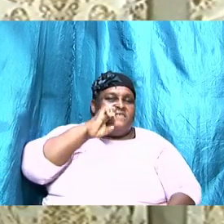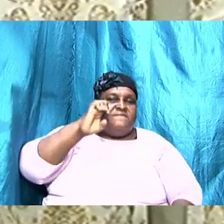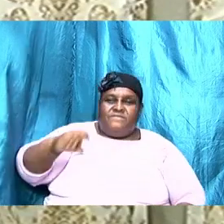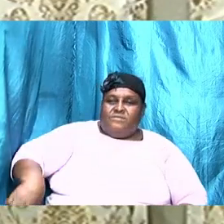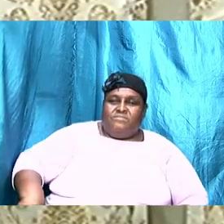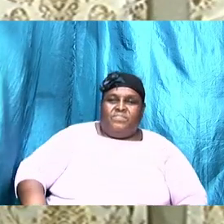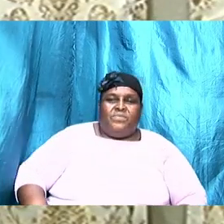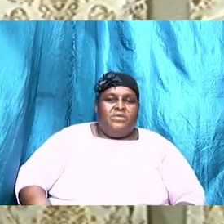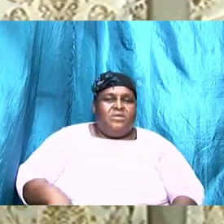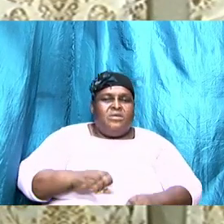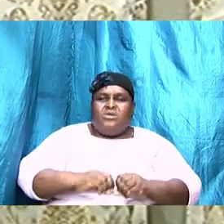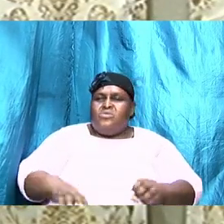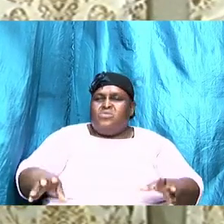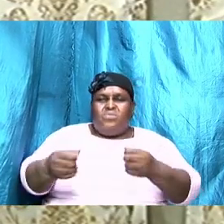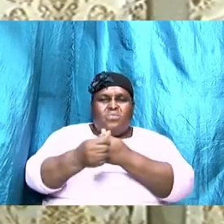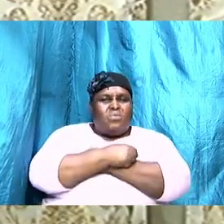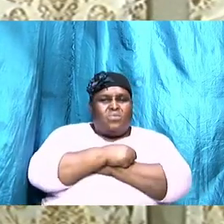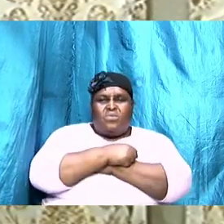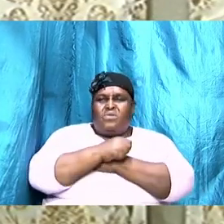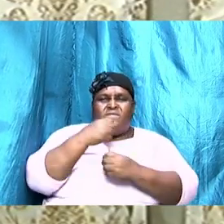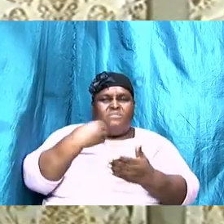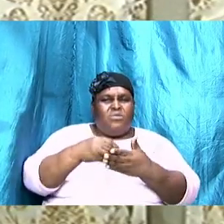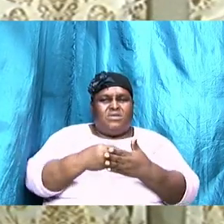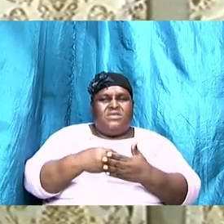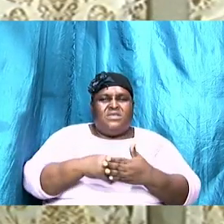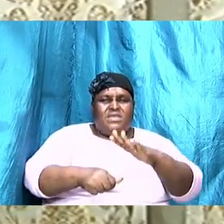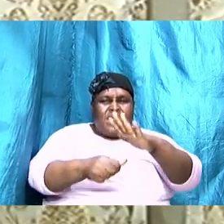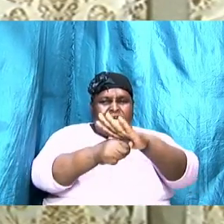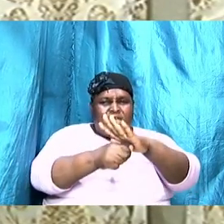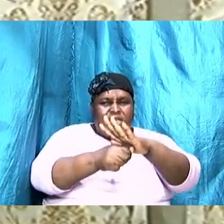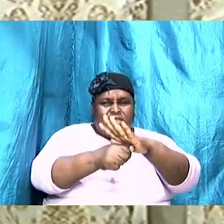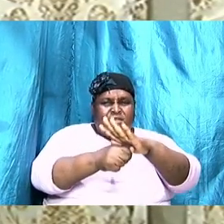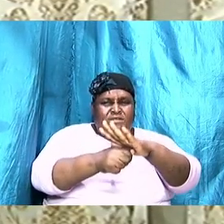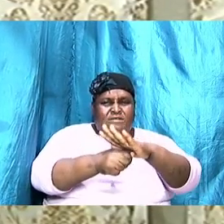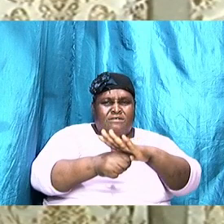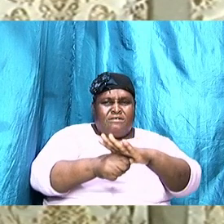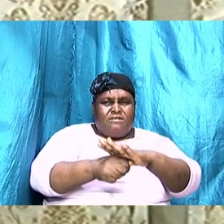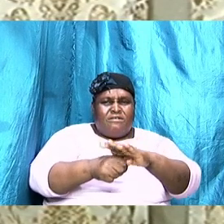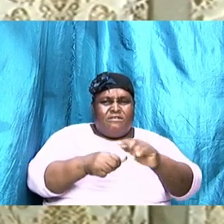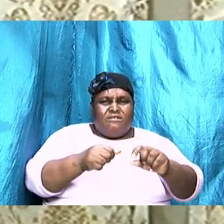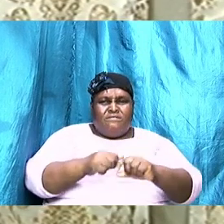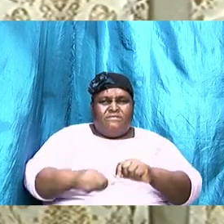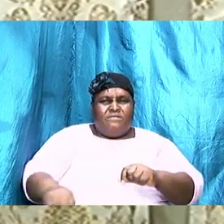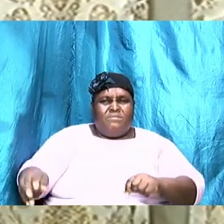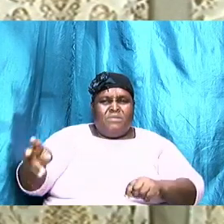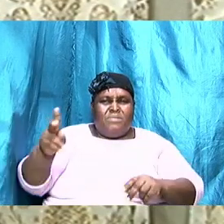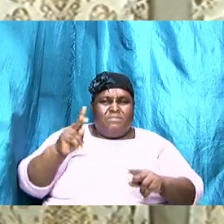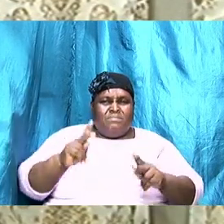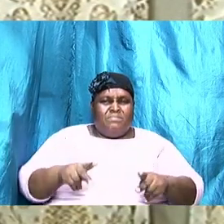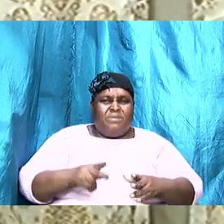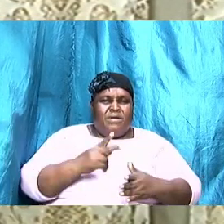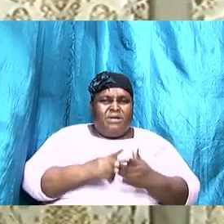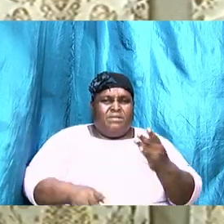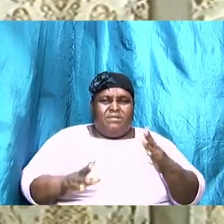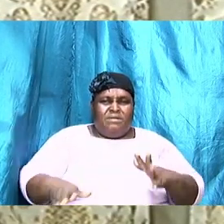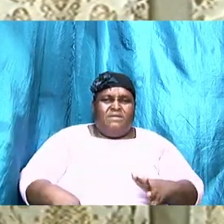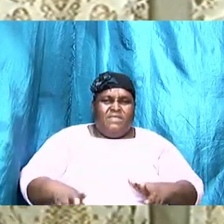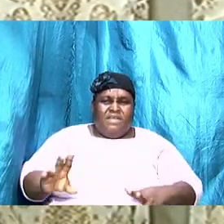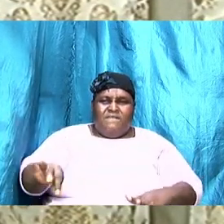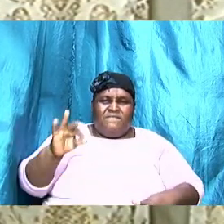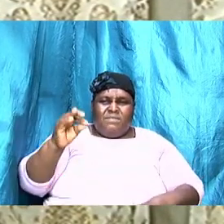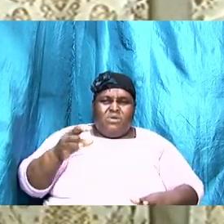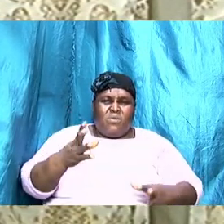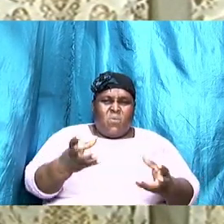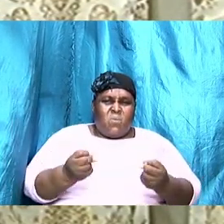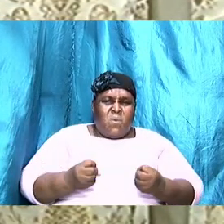don't love money so much that you are hiding it from your spouse because if them find out they want this and that that is a